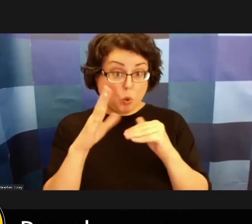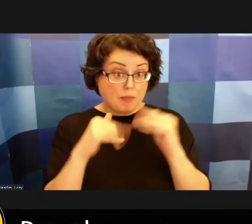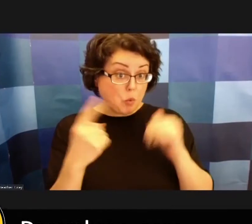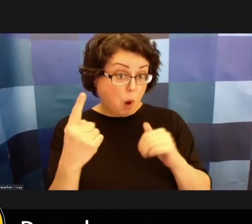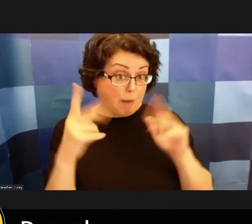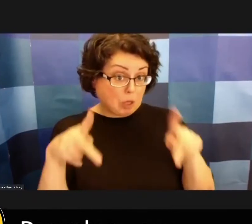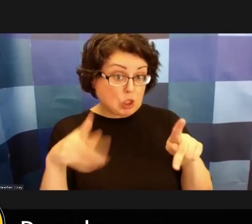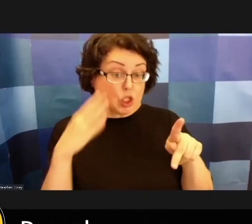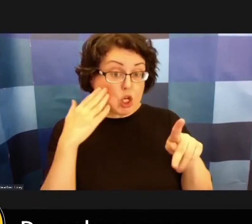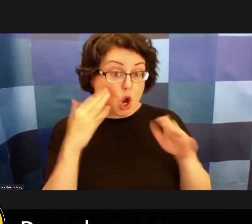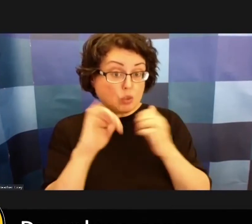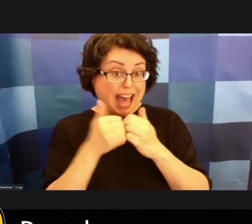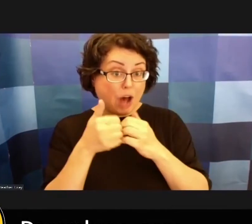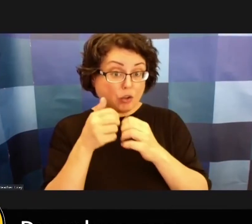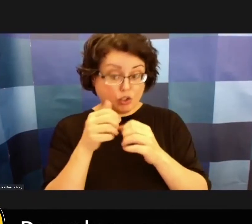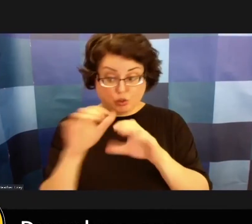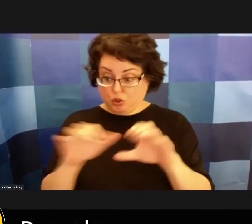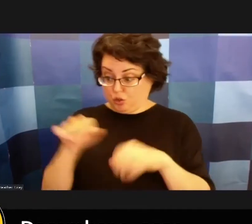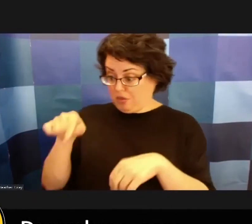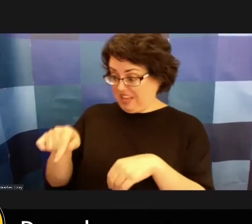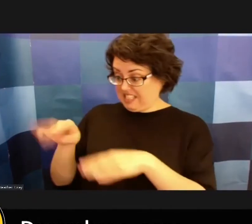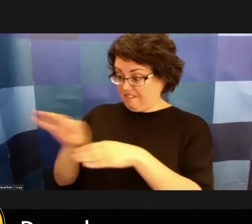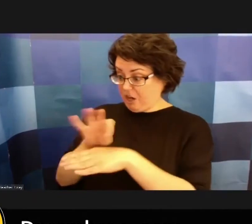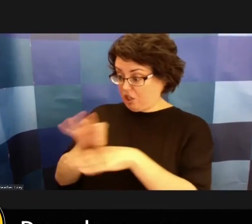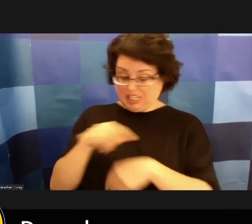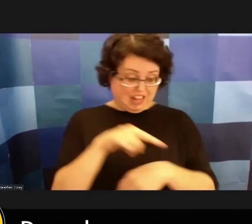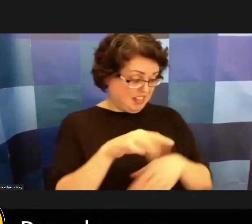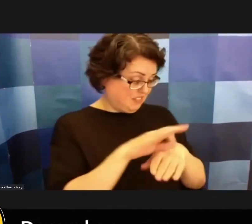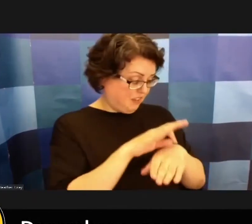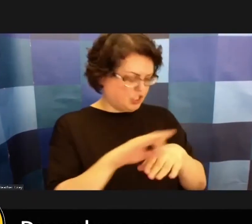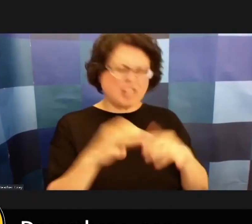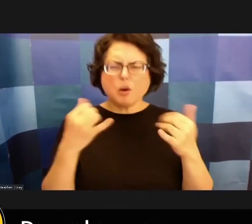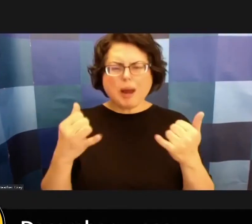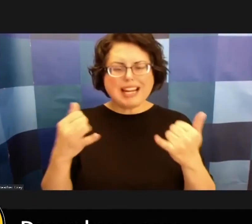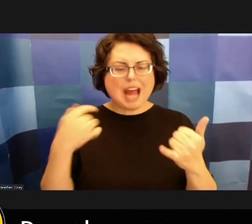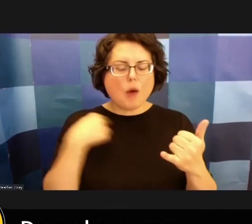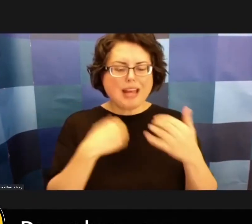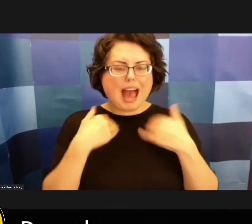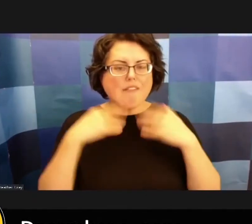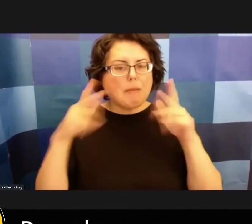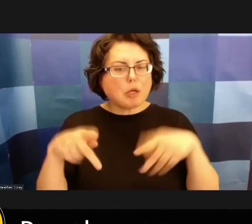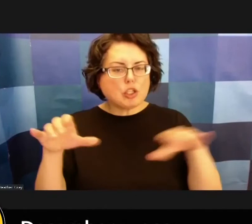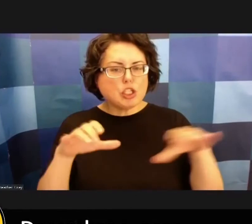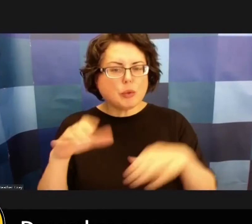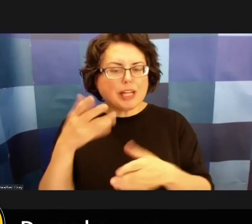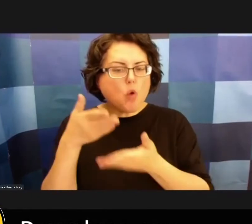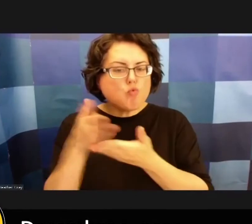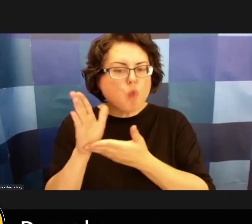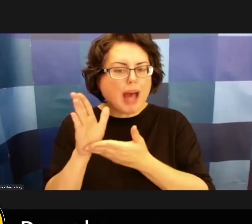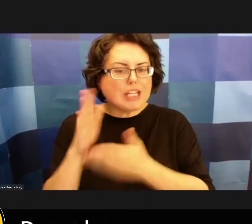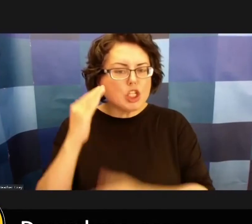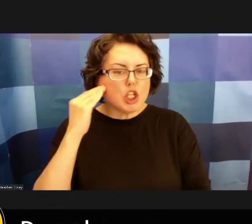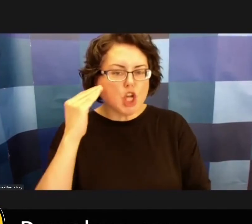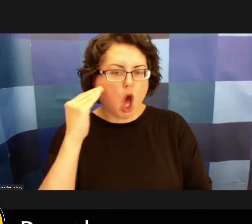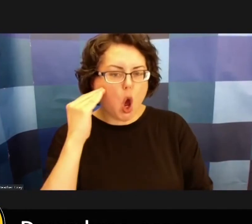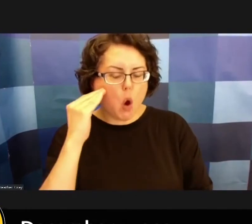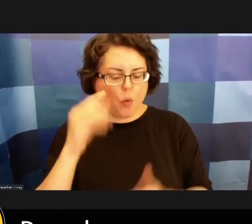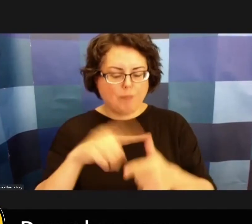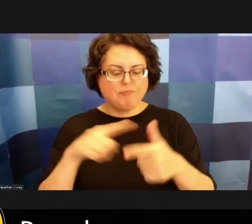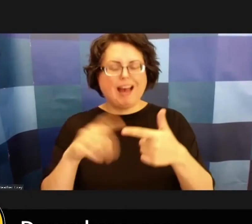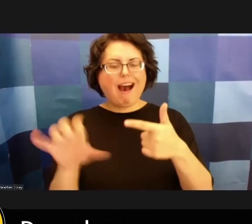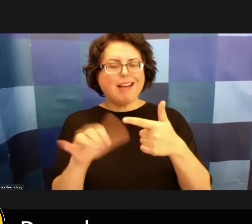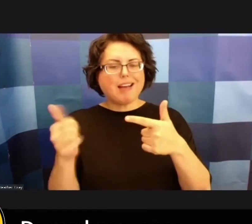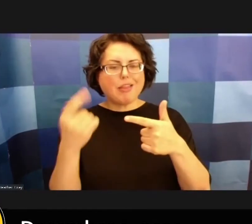for example one main person doing right to know and one person handles uh code enforcement